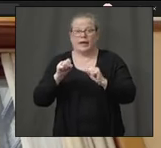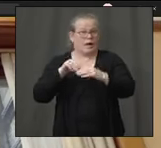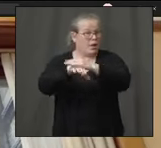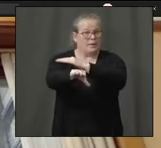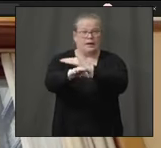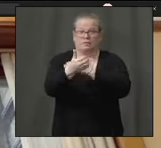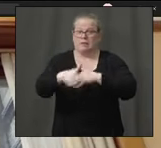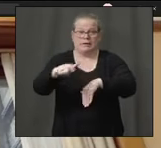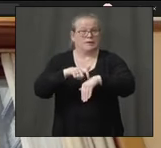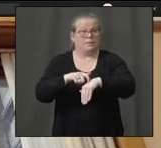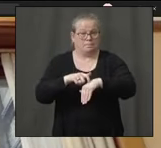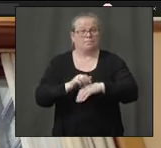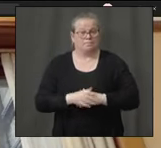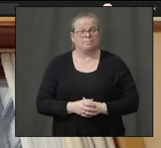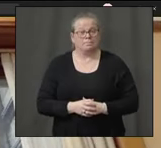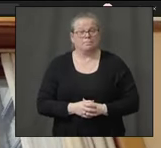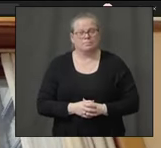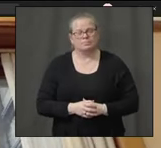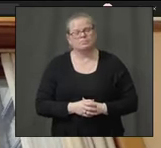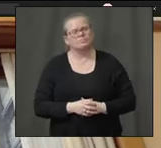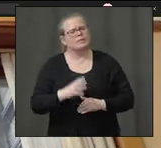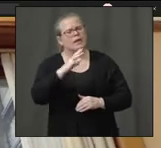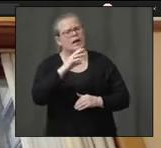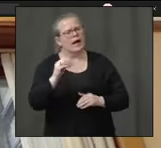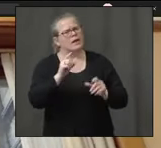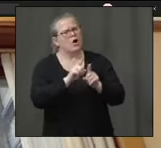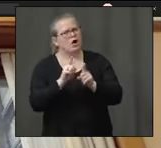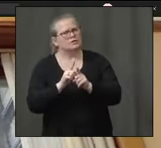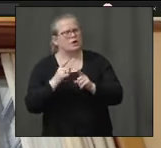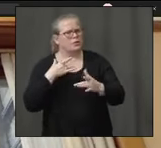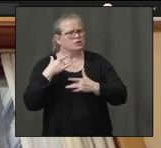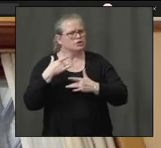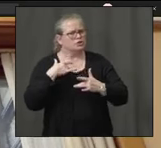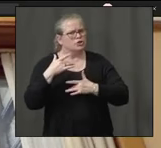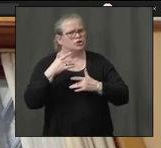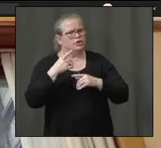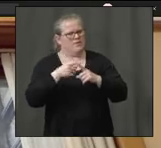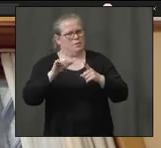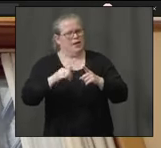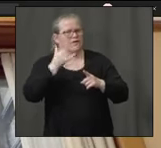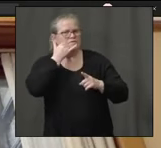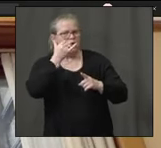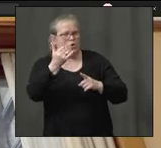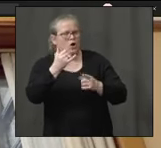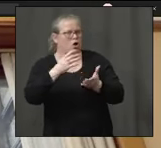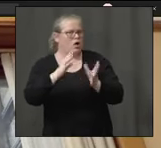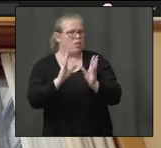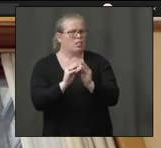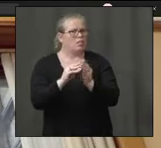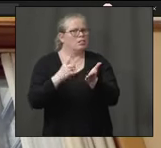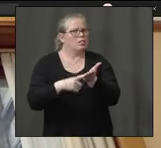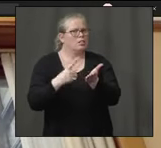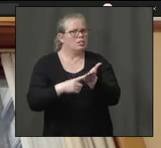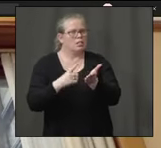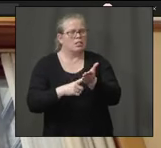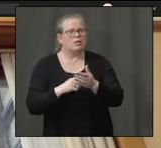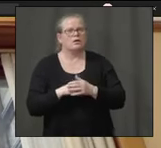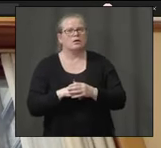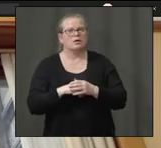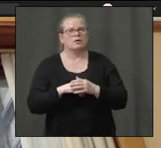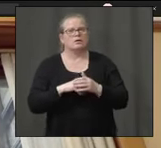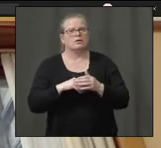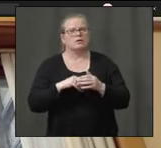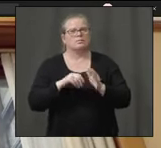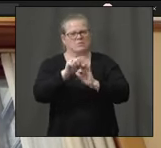And there was also a concern raised on that call, although there's been a commitment to maintain grant payments to